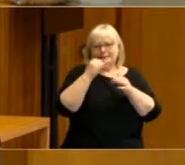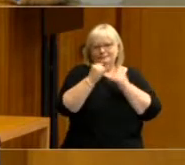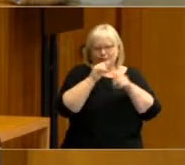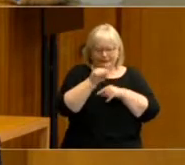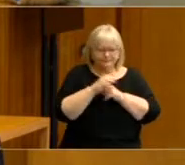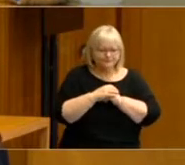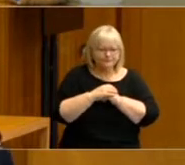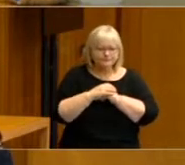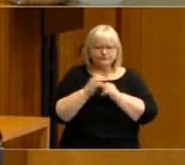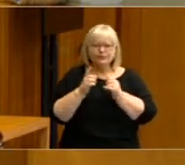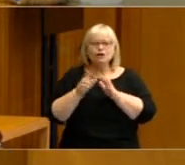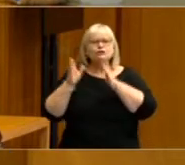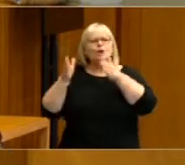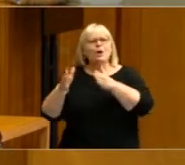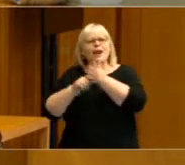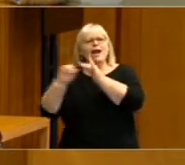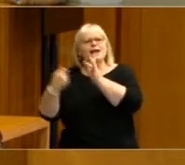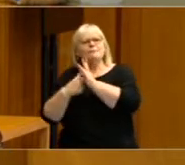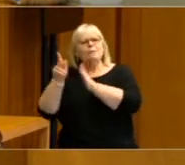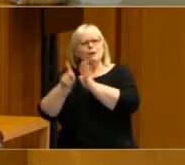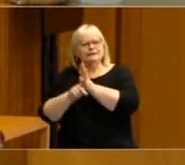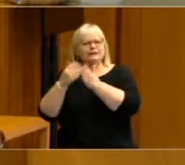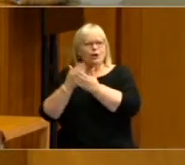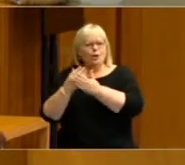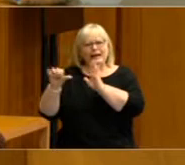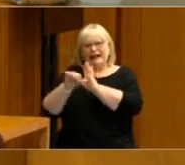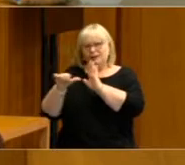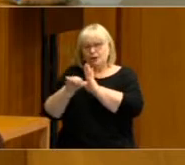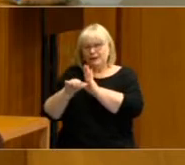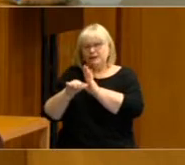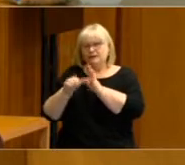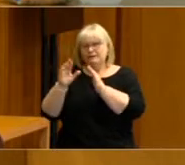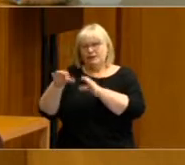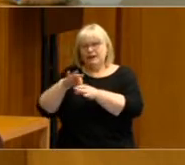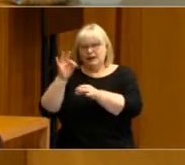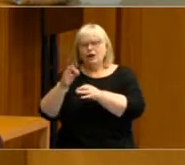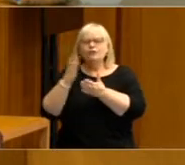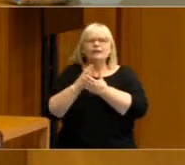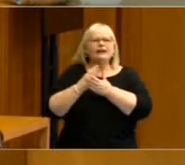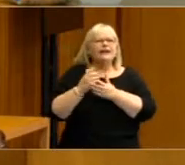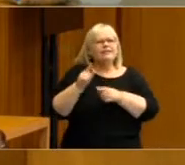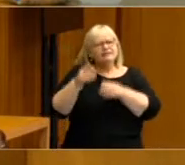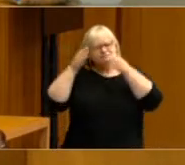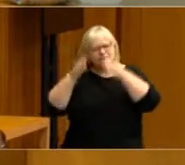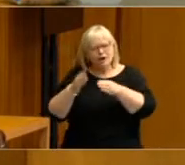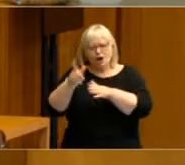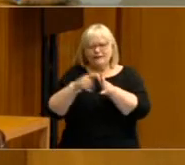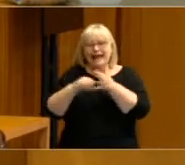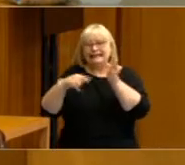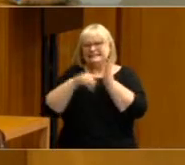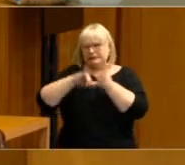Labour's policies in the election on economic policy were really predicated on the idea that asset ownership